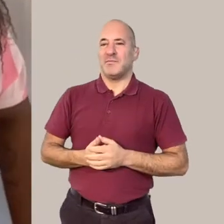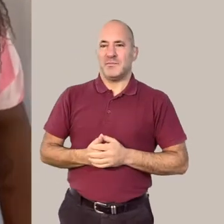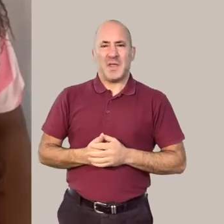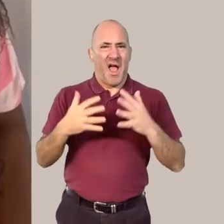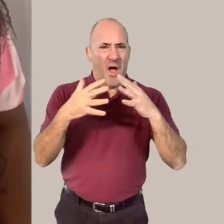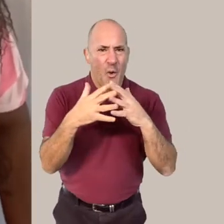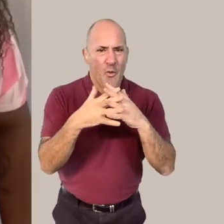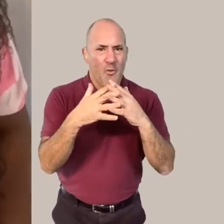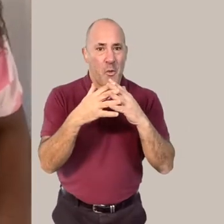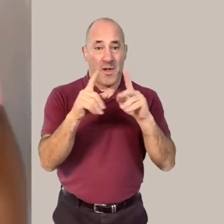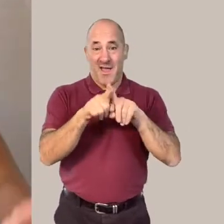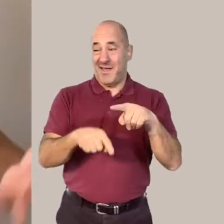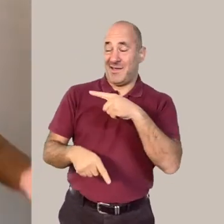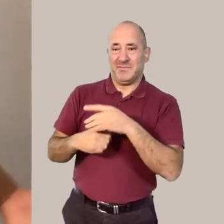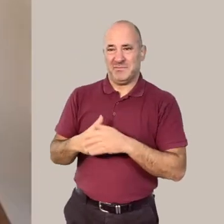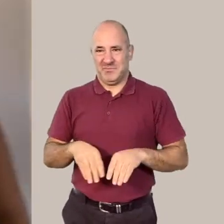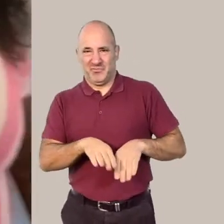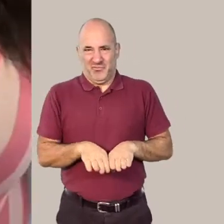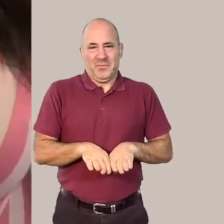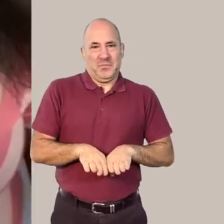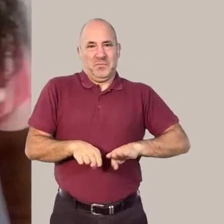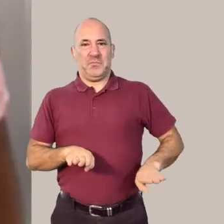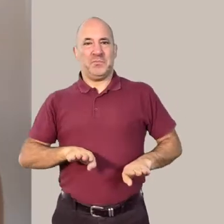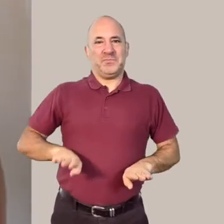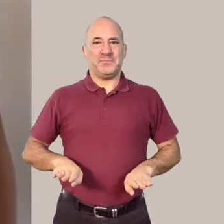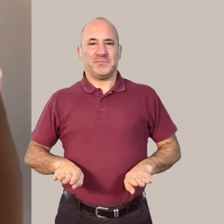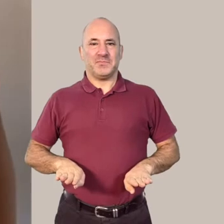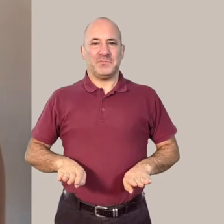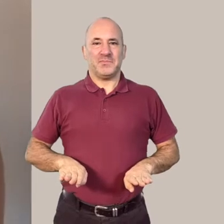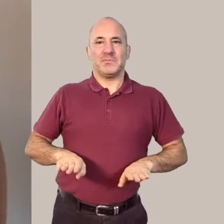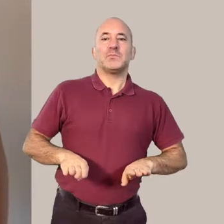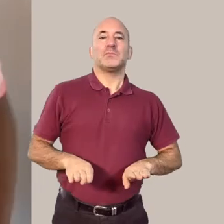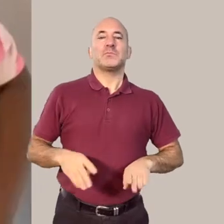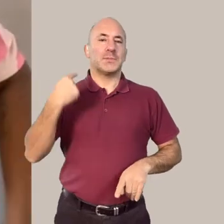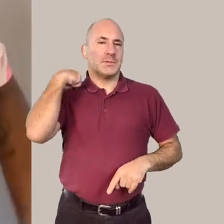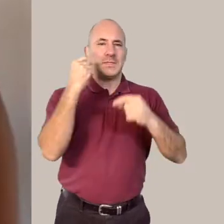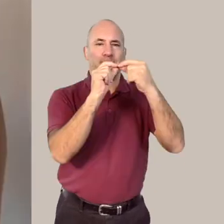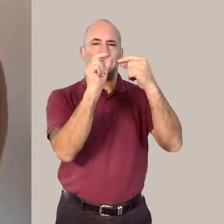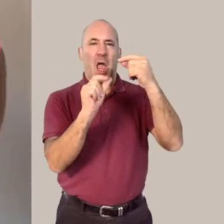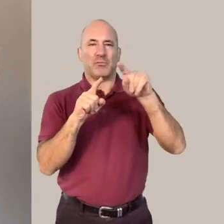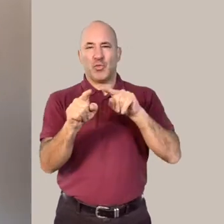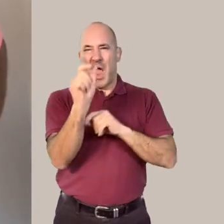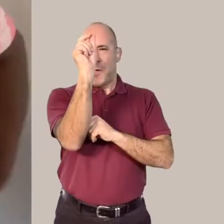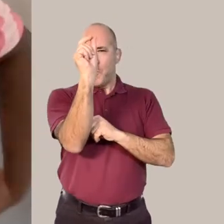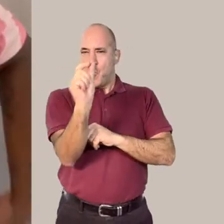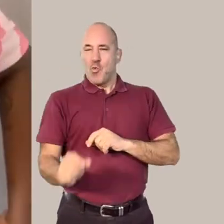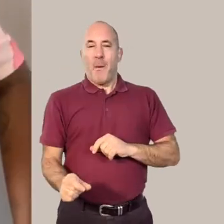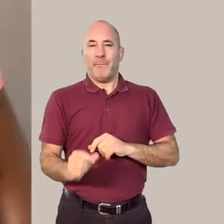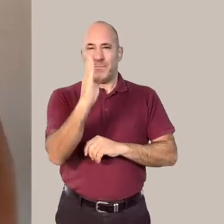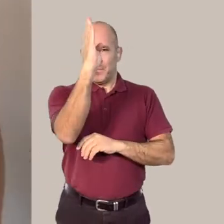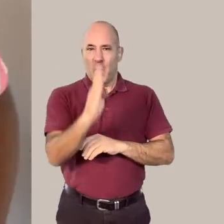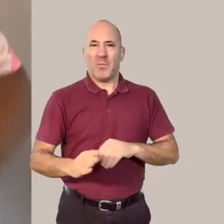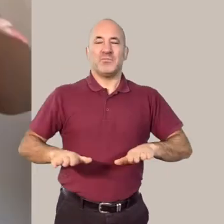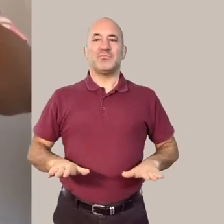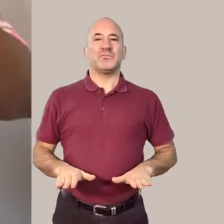how we're going to do that is my hero will stand with their feet slightly apart. They're going to stand with their spine as straight